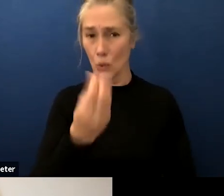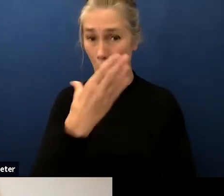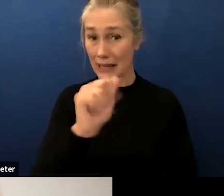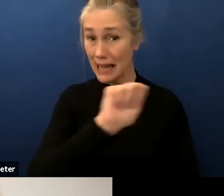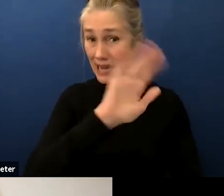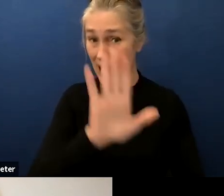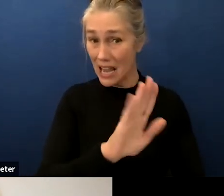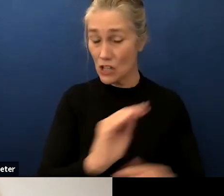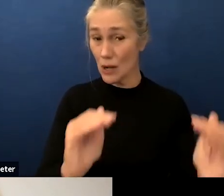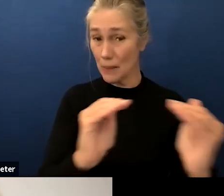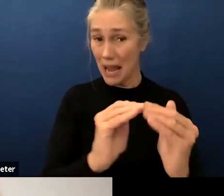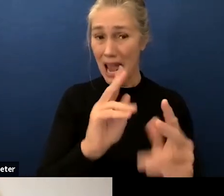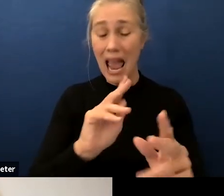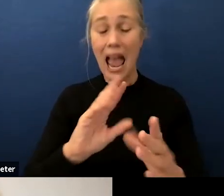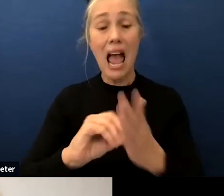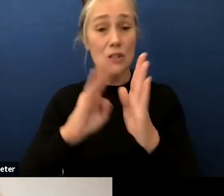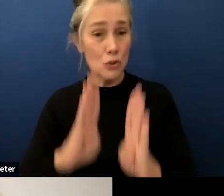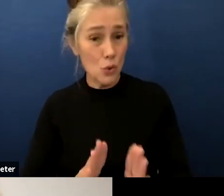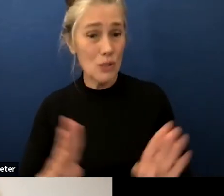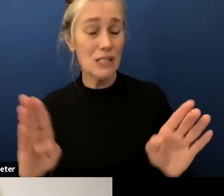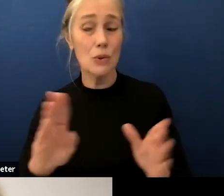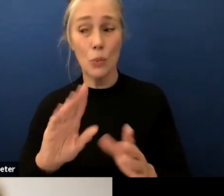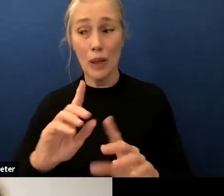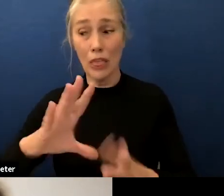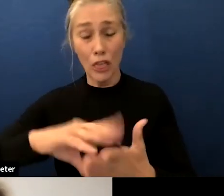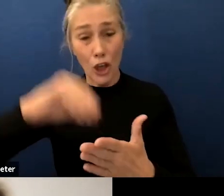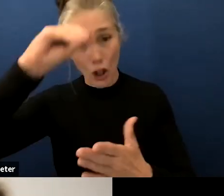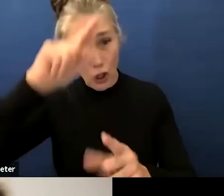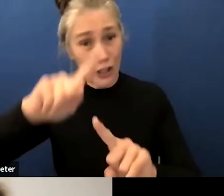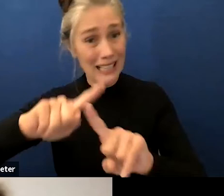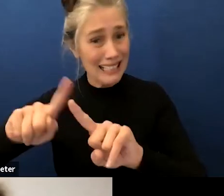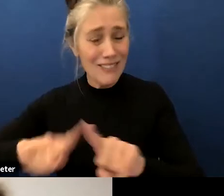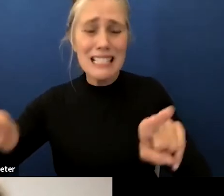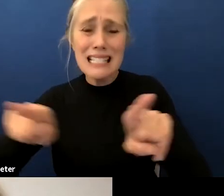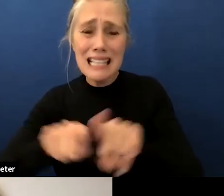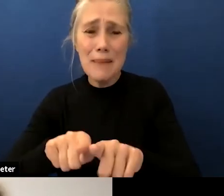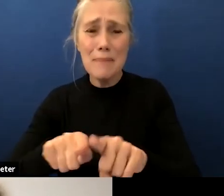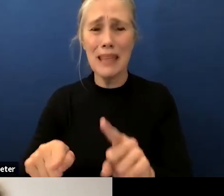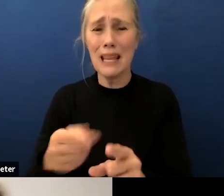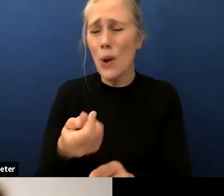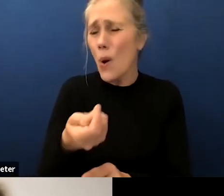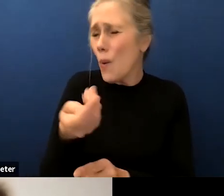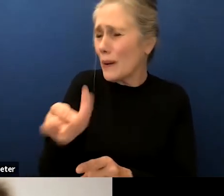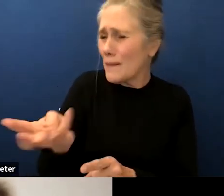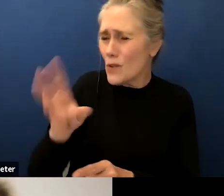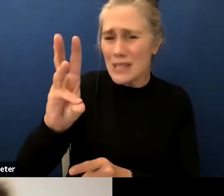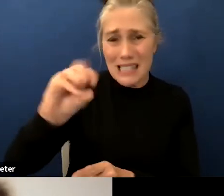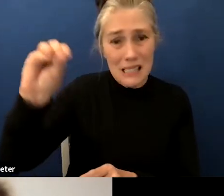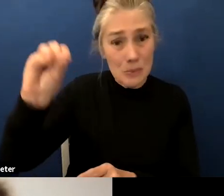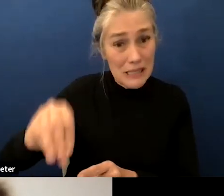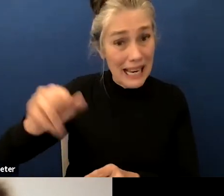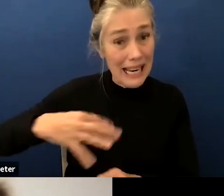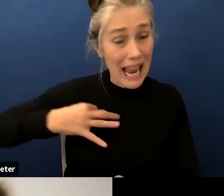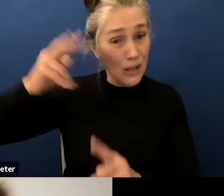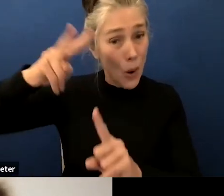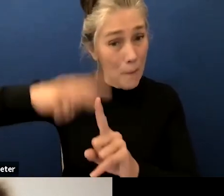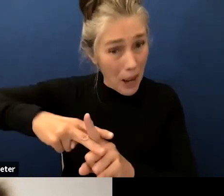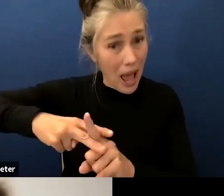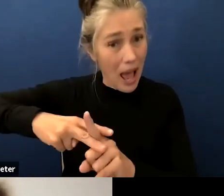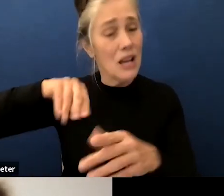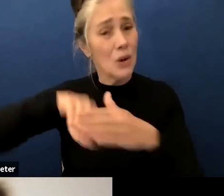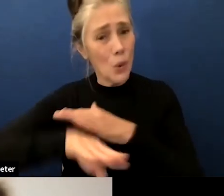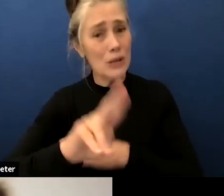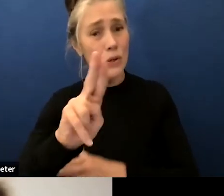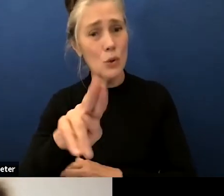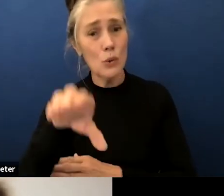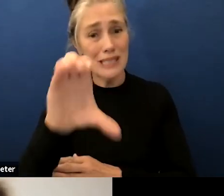students with learning differences the same thing only six percent of them get to apply to the ucs and so what i'm trying to